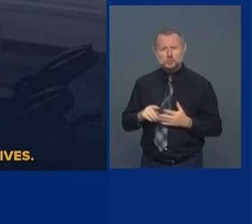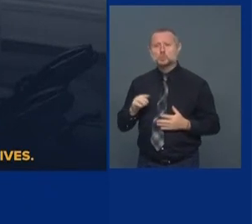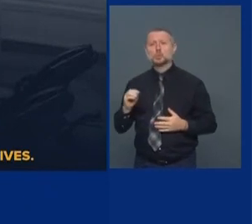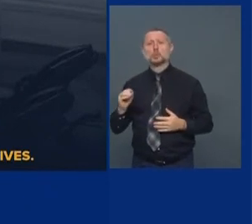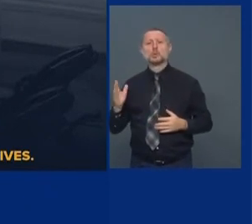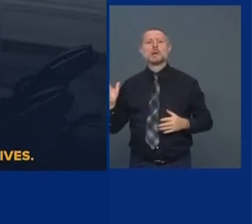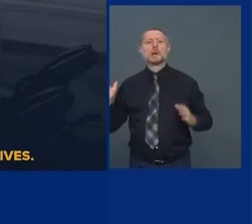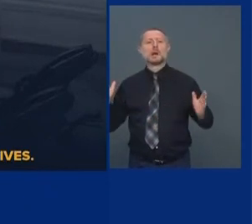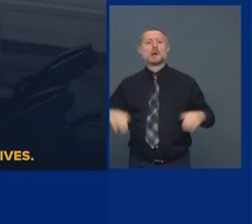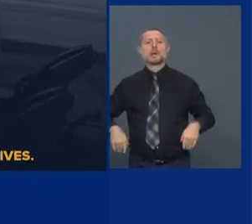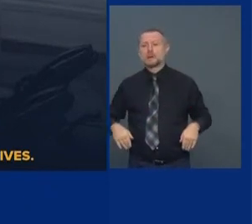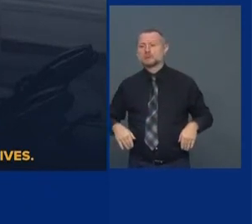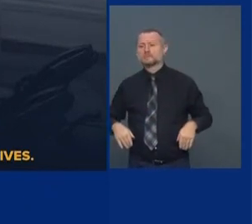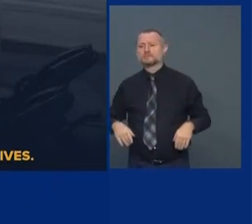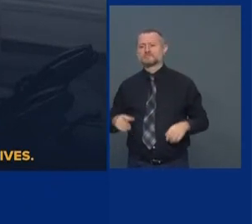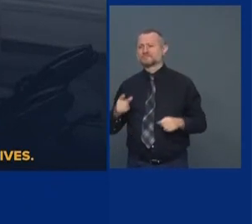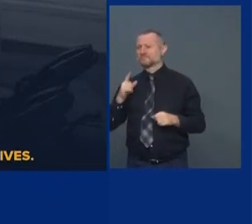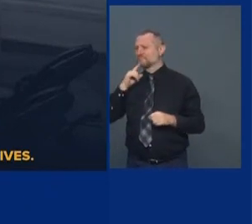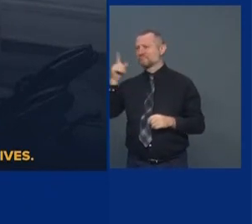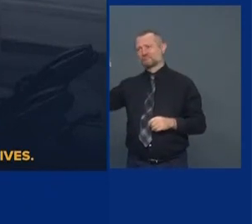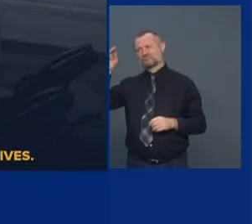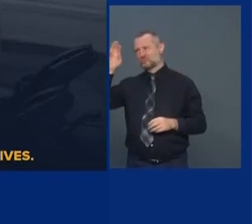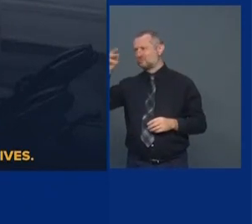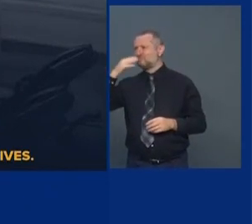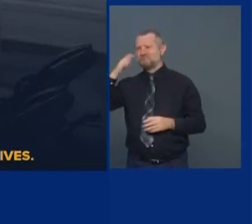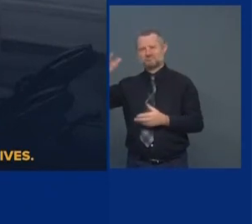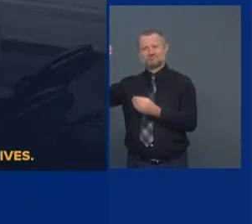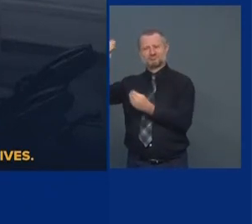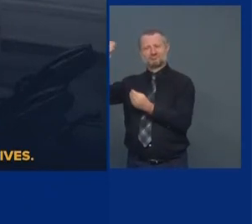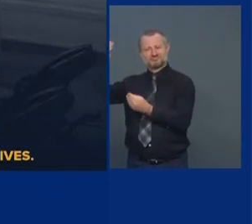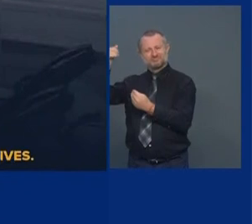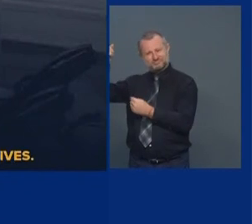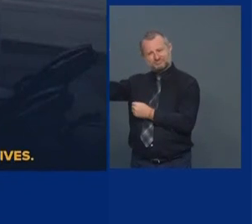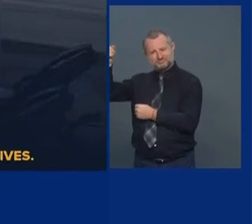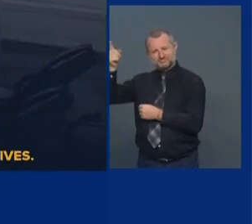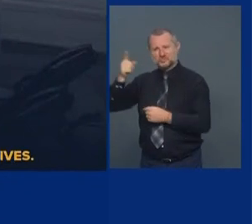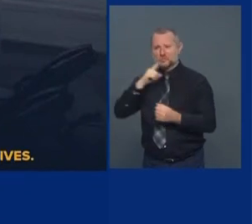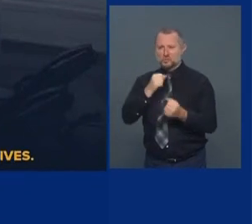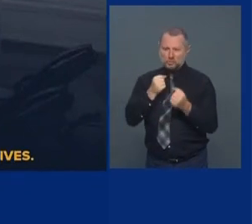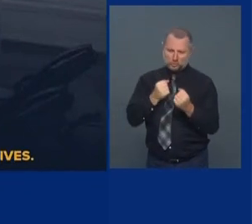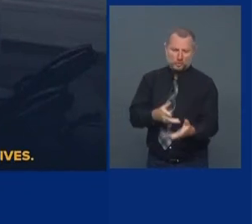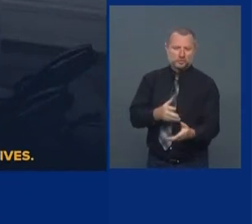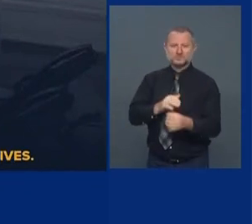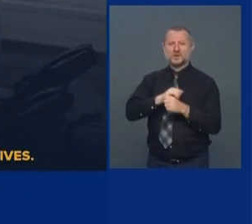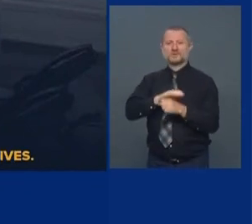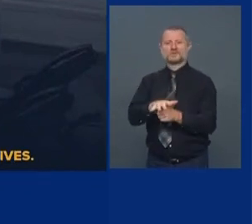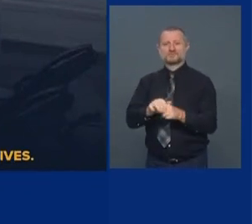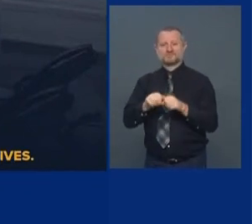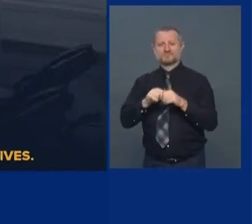President. He caused the COVID outbreak in New York. Donald Trump